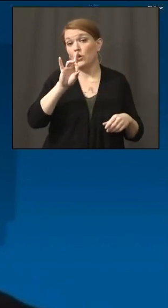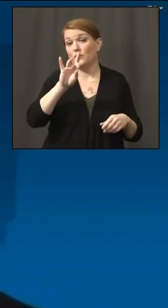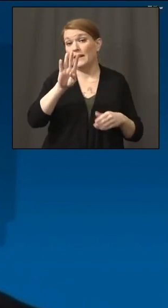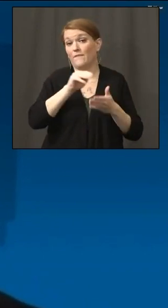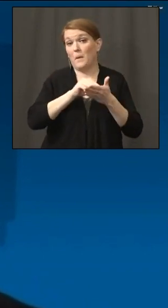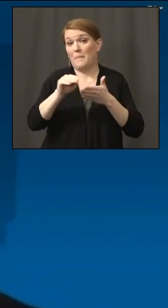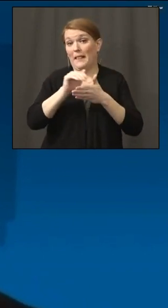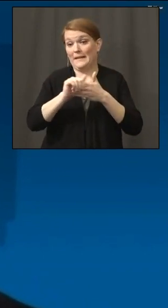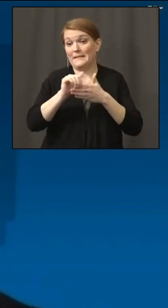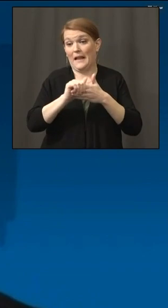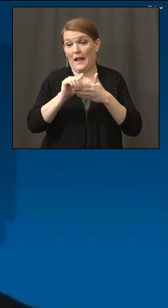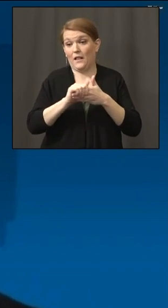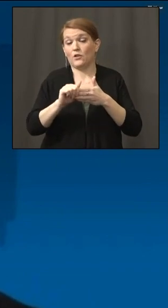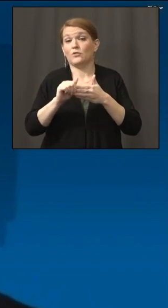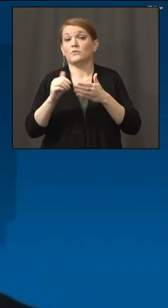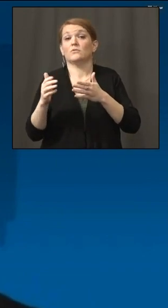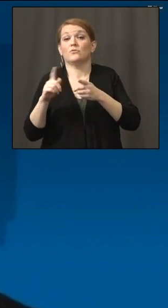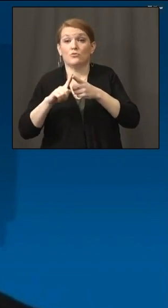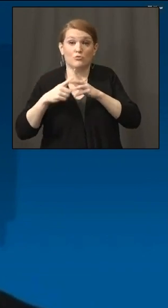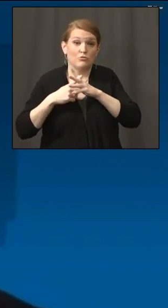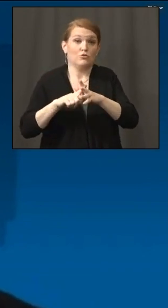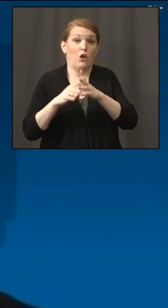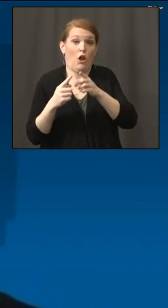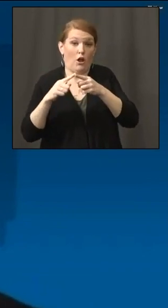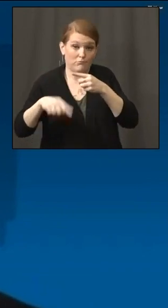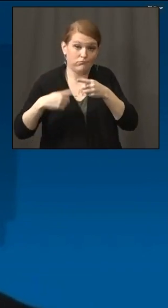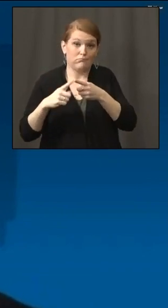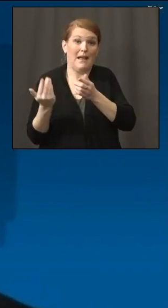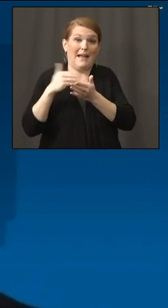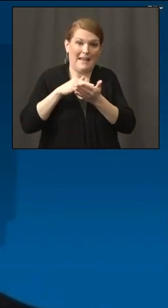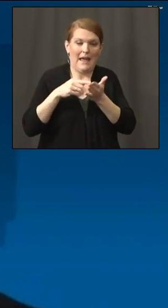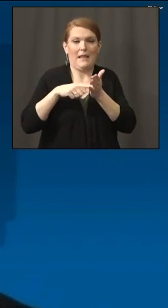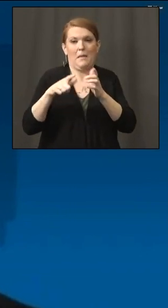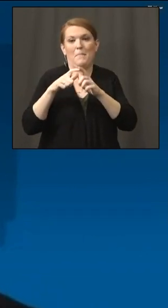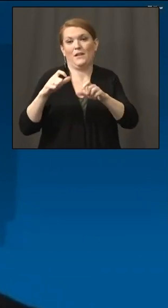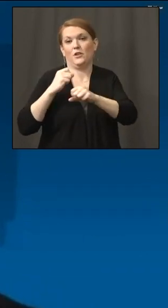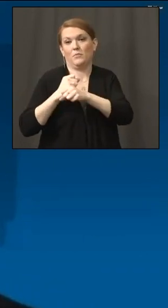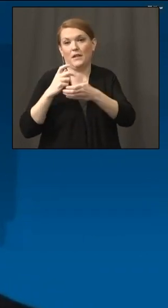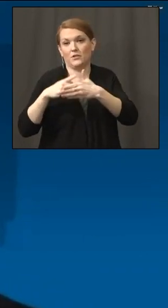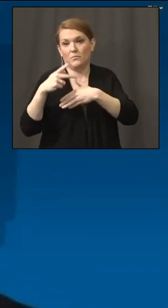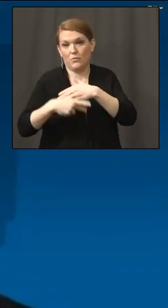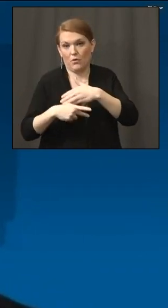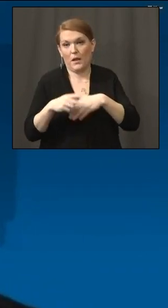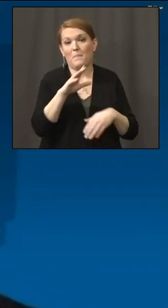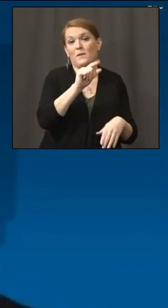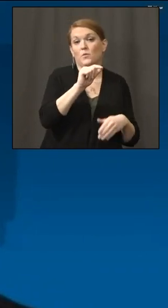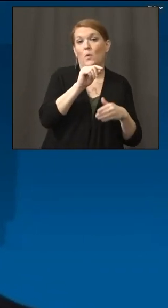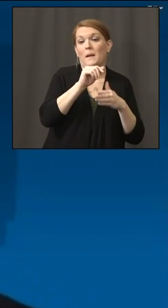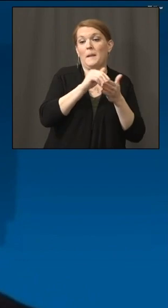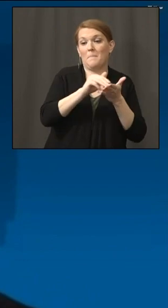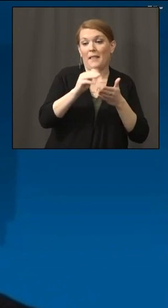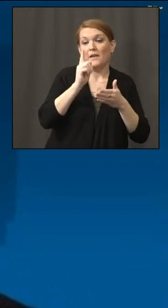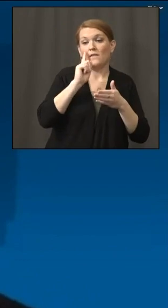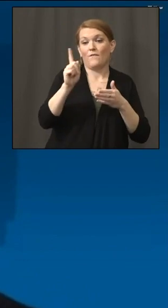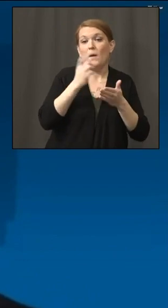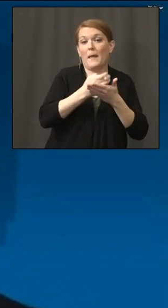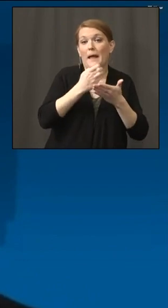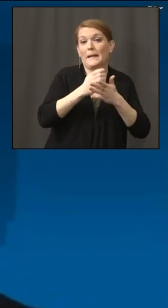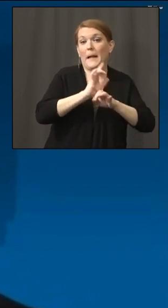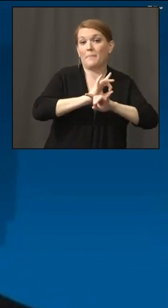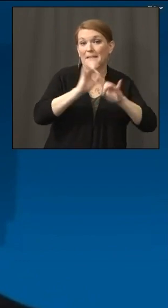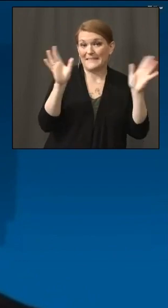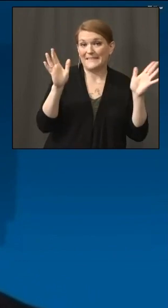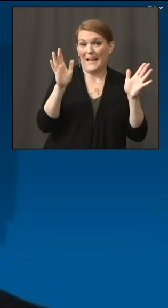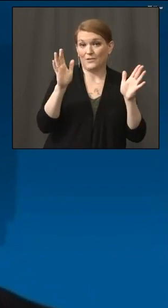round of the Paycheck Protection Program and $20 billion for the Economic Disaster Injury Loan Program administered through the